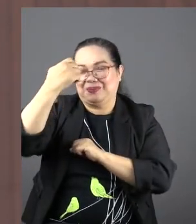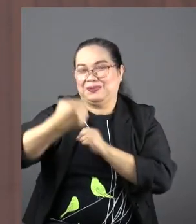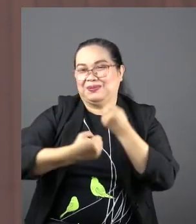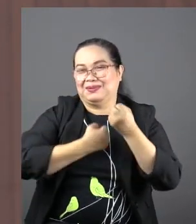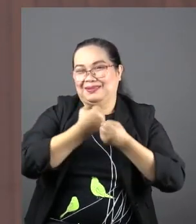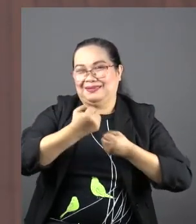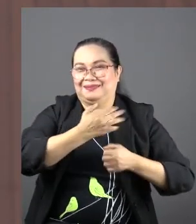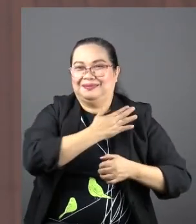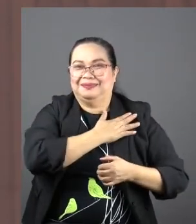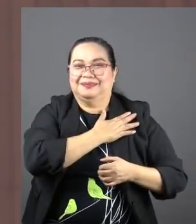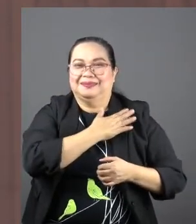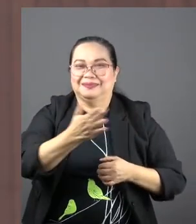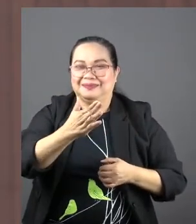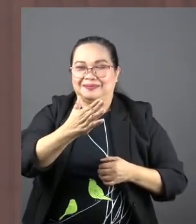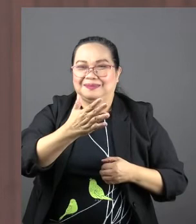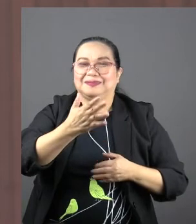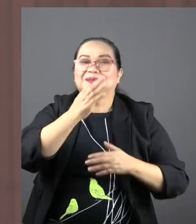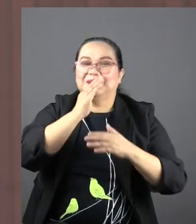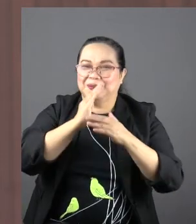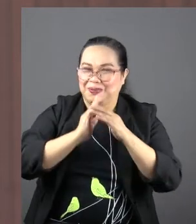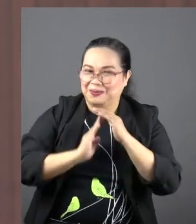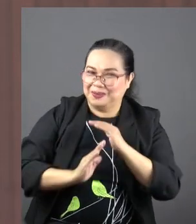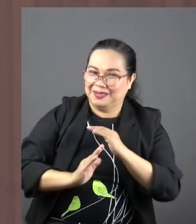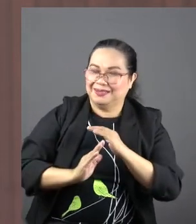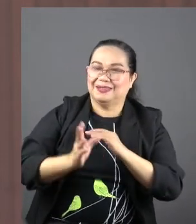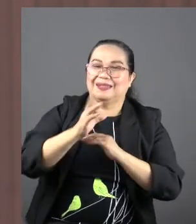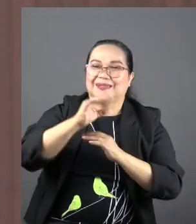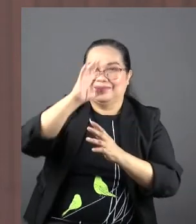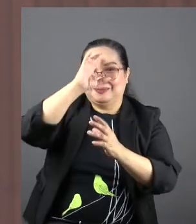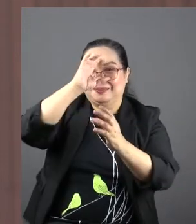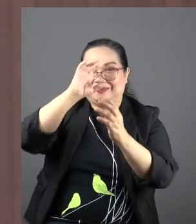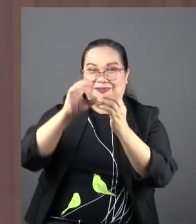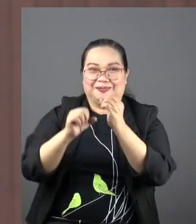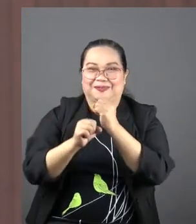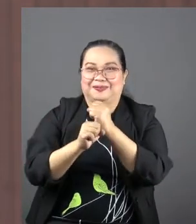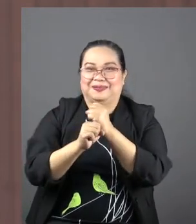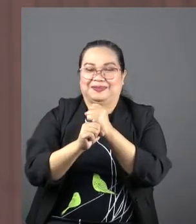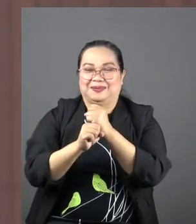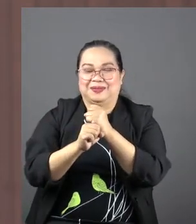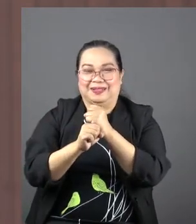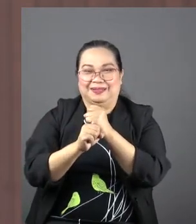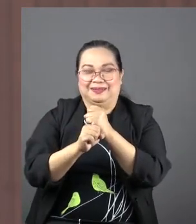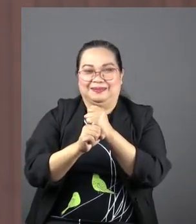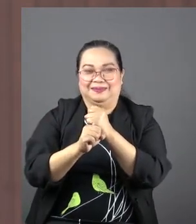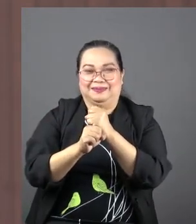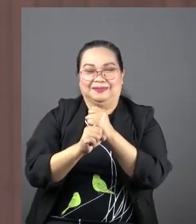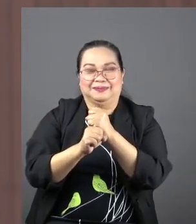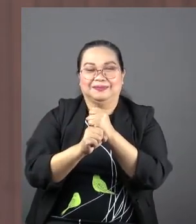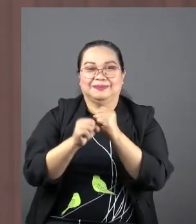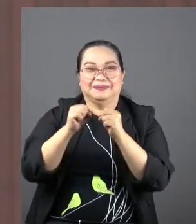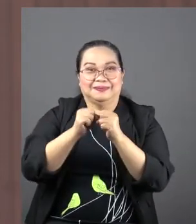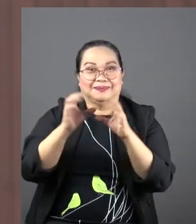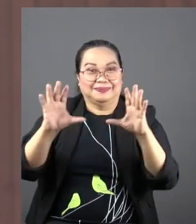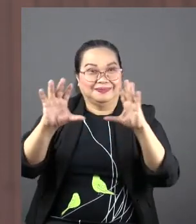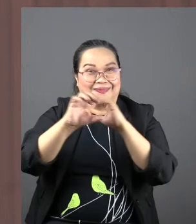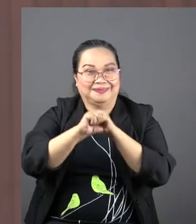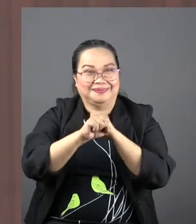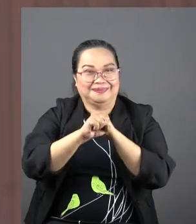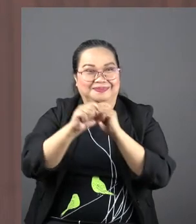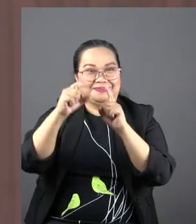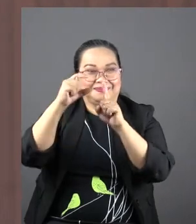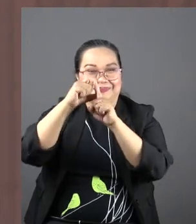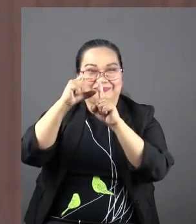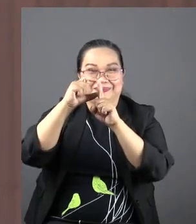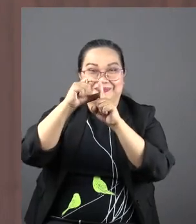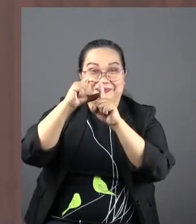commitment, her sacrificial humility, humility, and now her sacrificial trust. Let's close with these words.